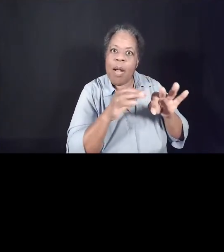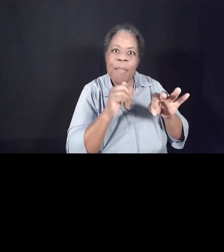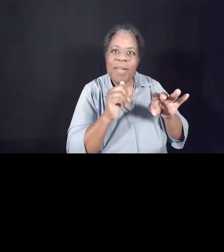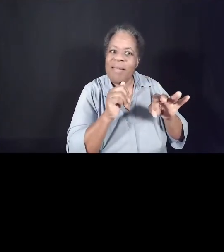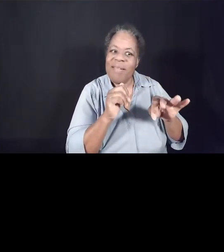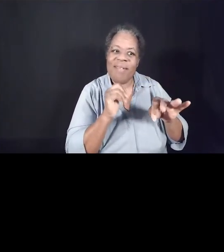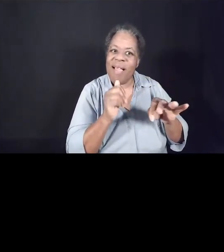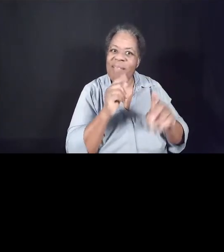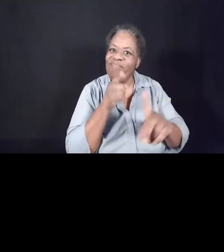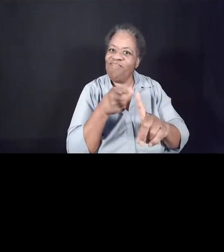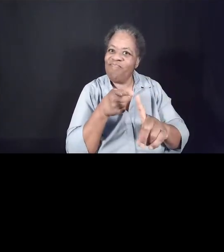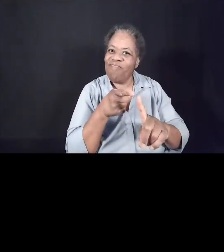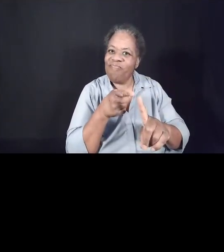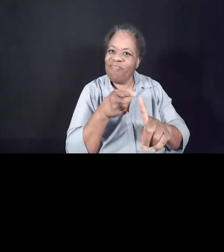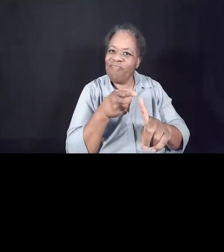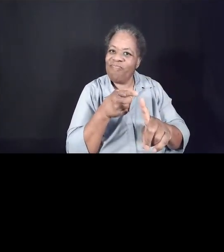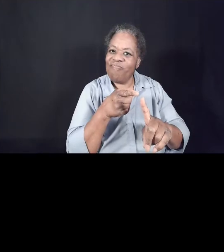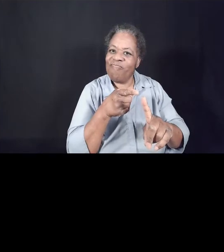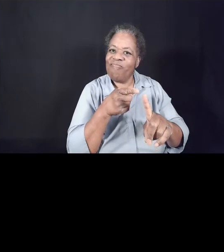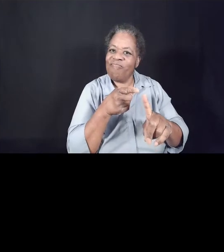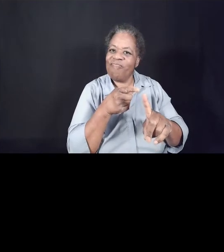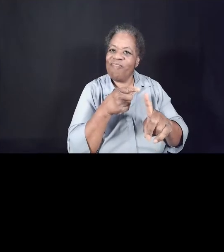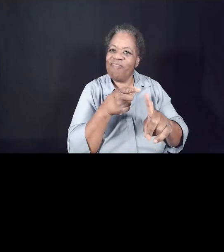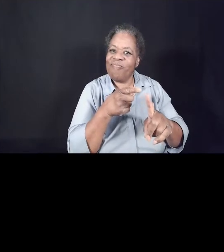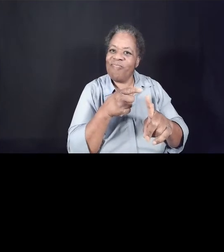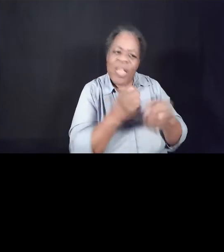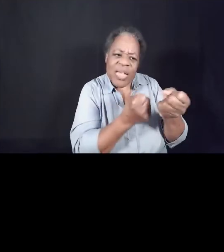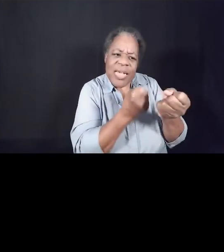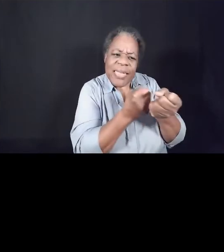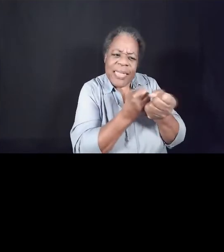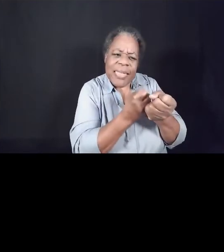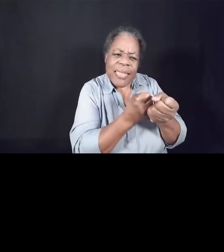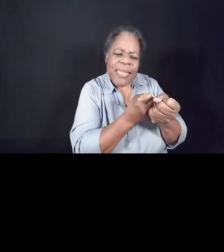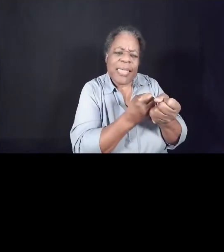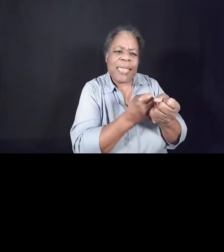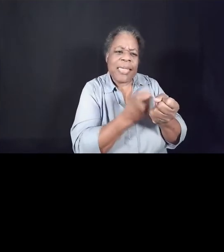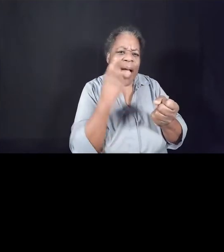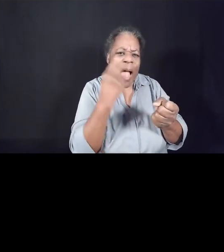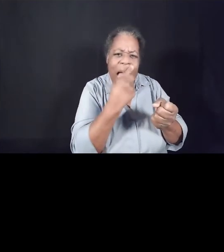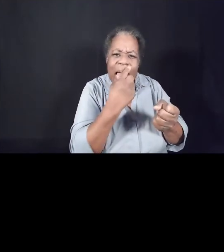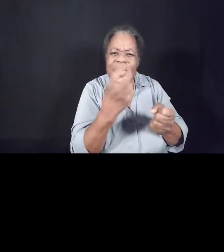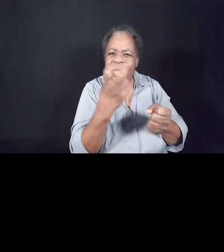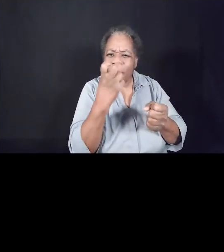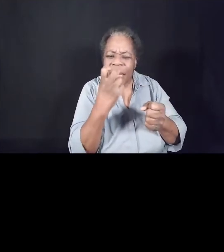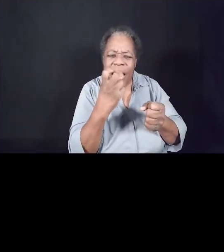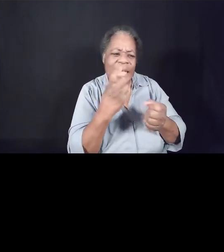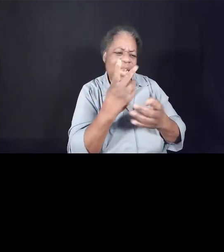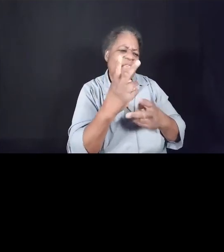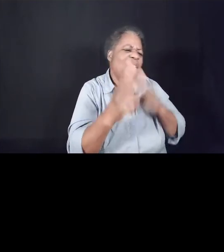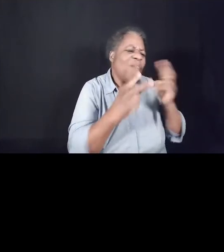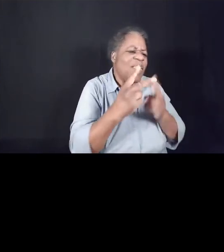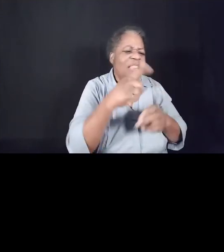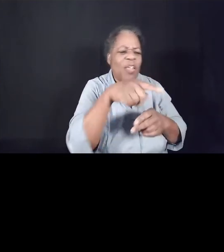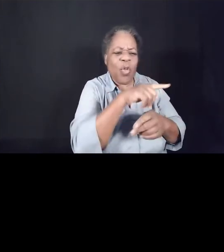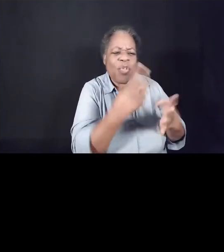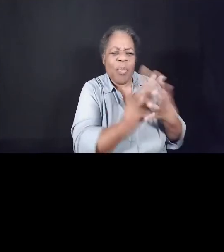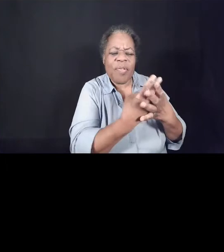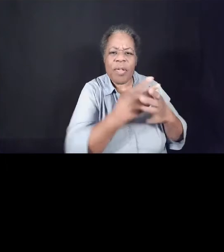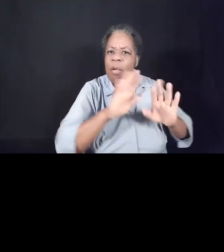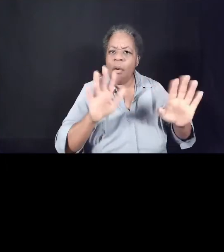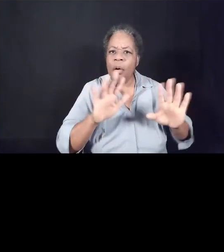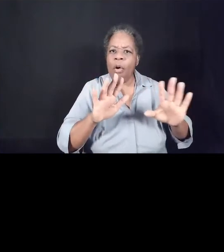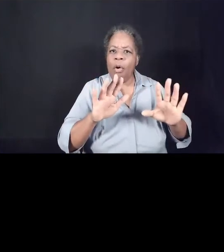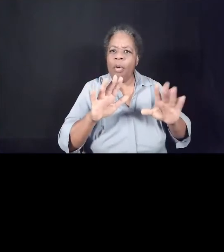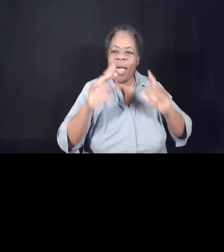He doesn't talk about assisting eyes that are blind and visiting those that are in prison. He talks about opening eyes that are